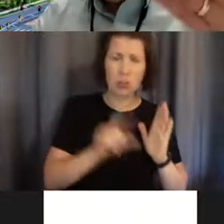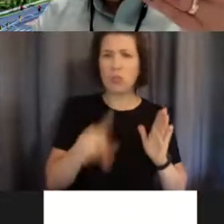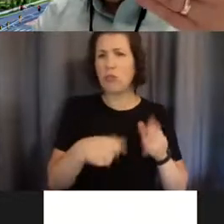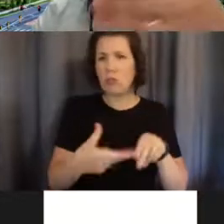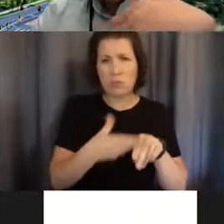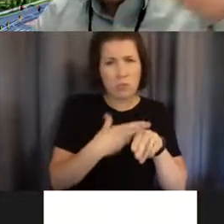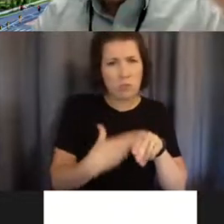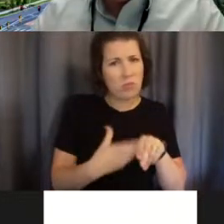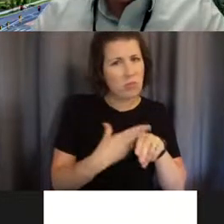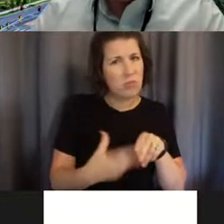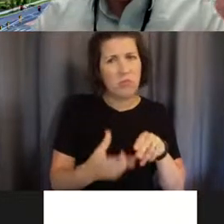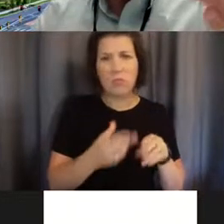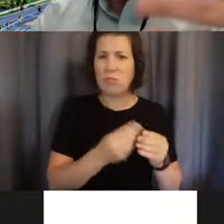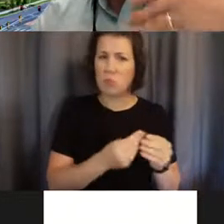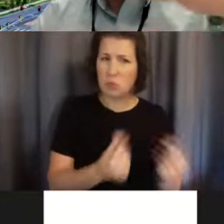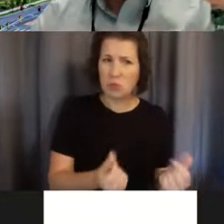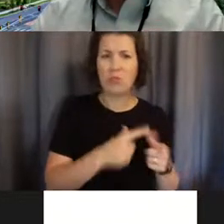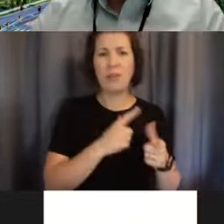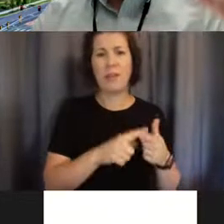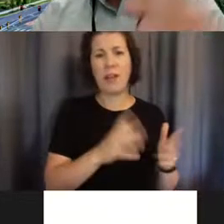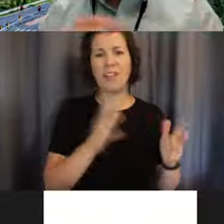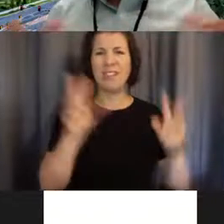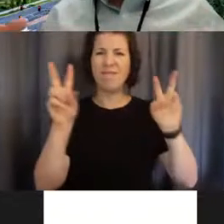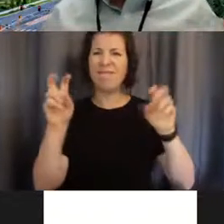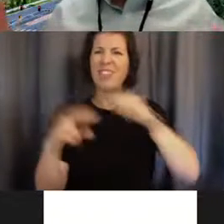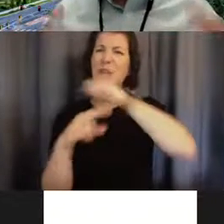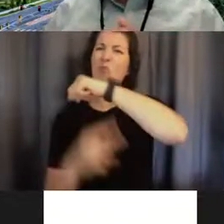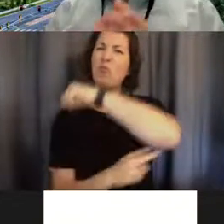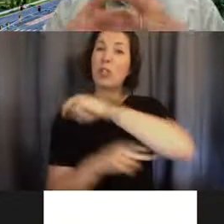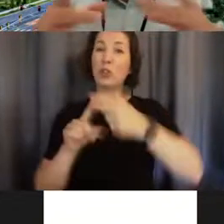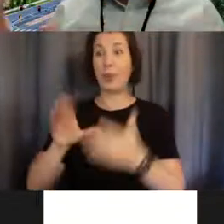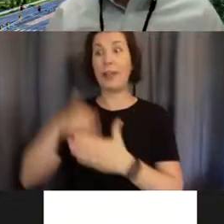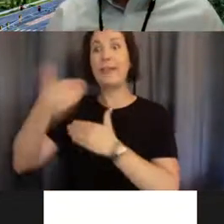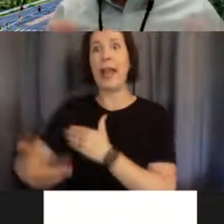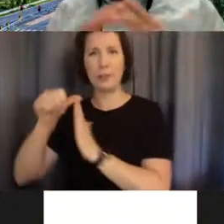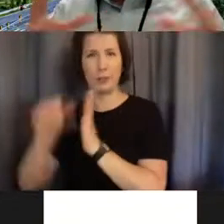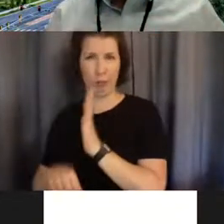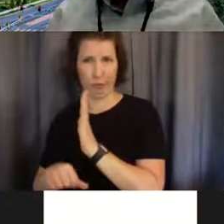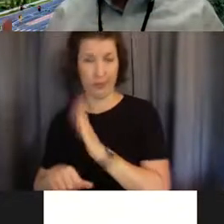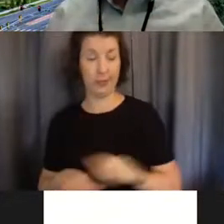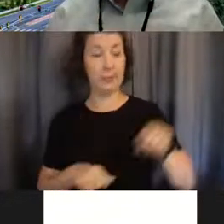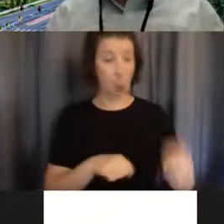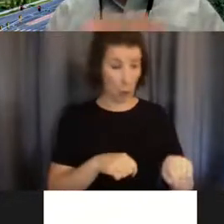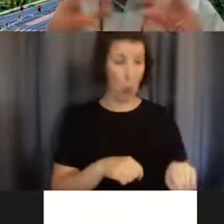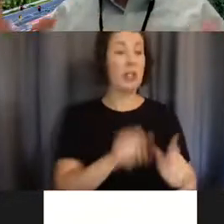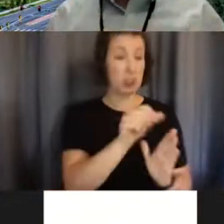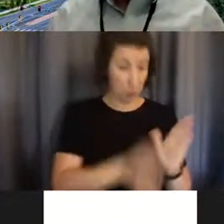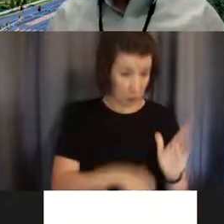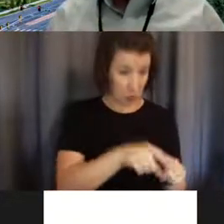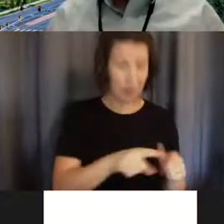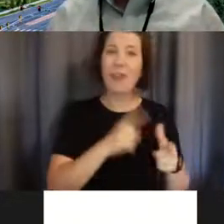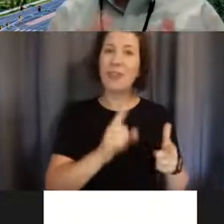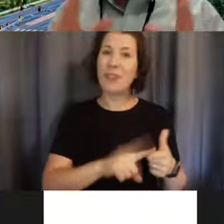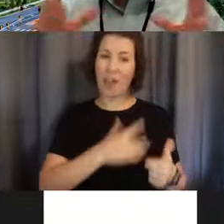you know, an infant who gets a surgery, but then, you know, the heart grows and the demands increase and needs